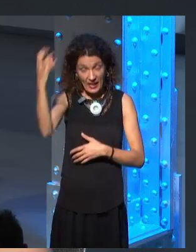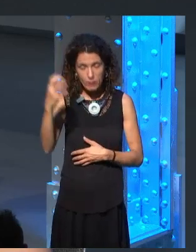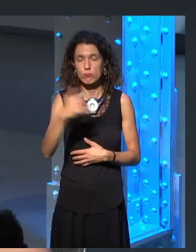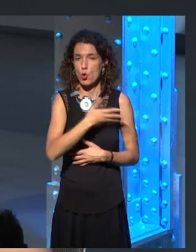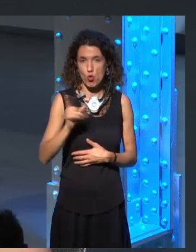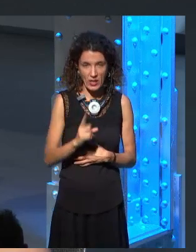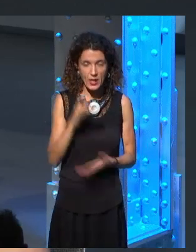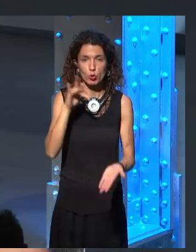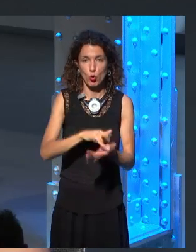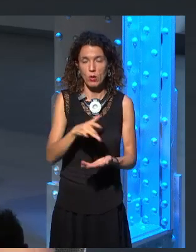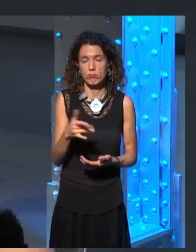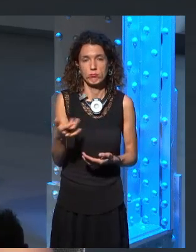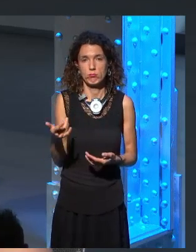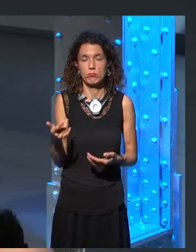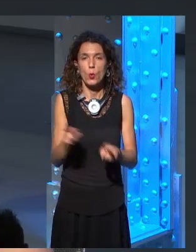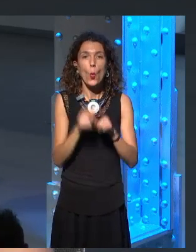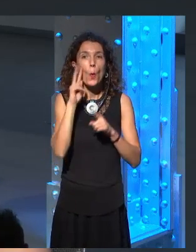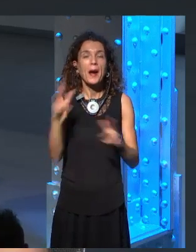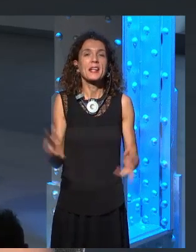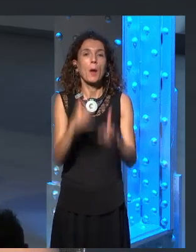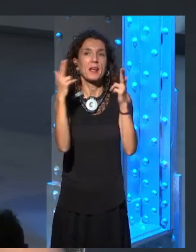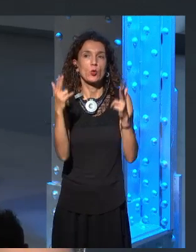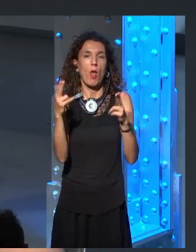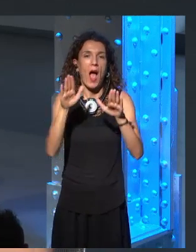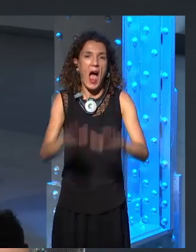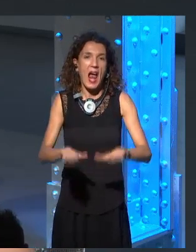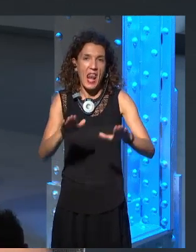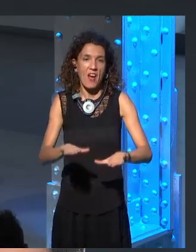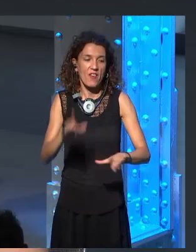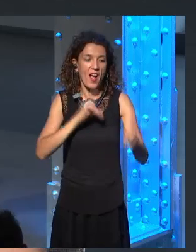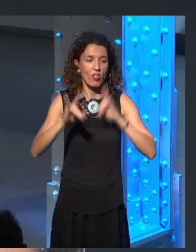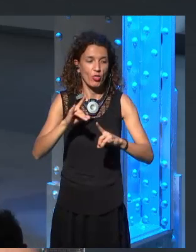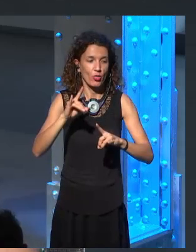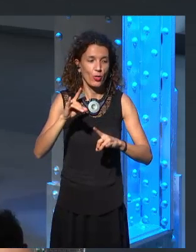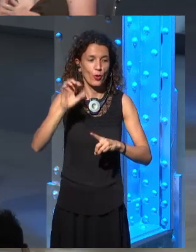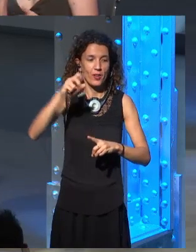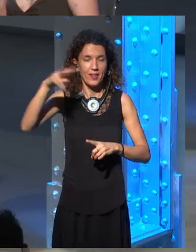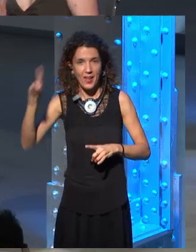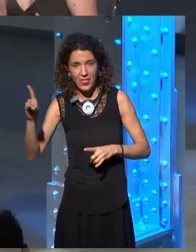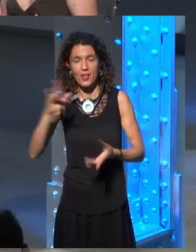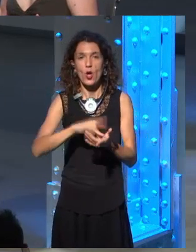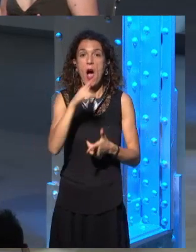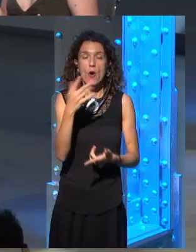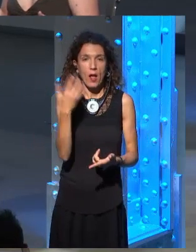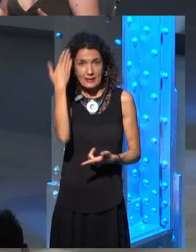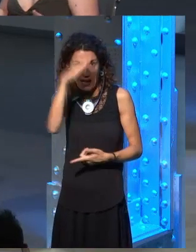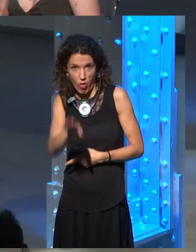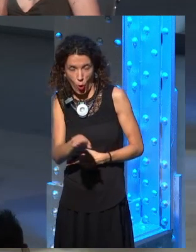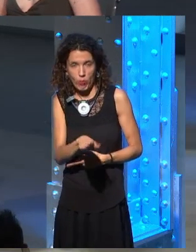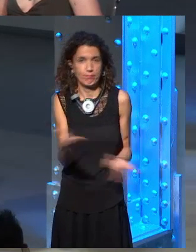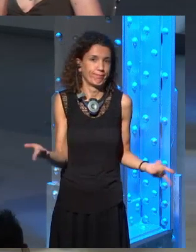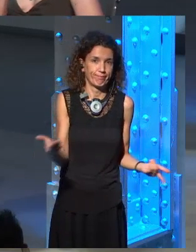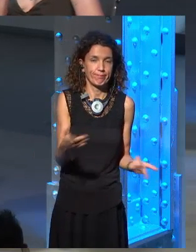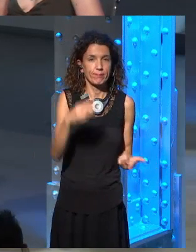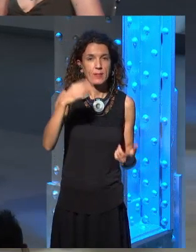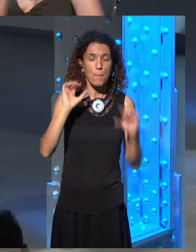the traitor Ned, were. So, that was our reason for sort of politically editing out things